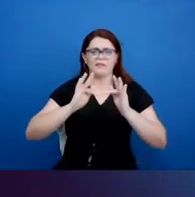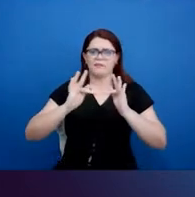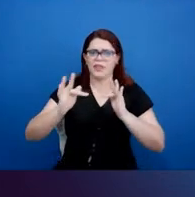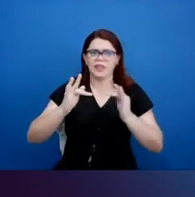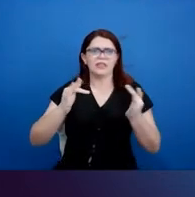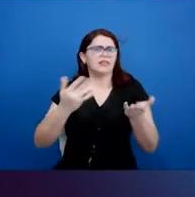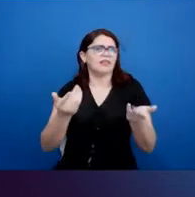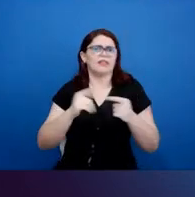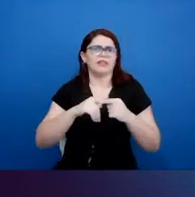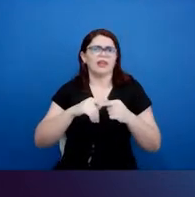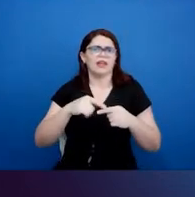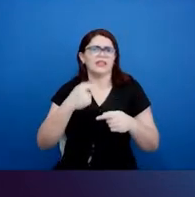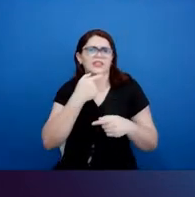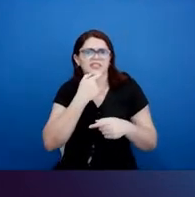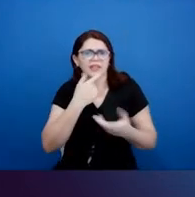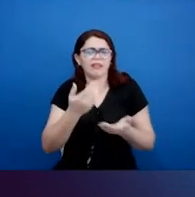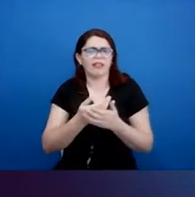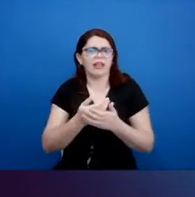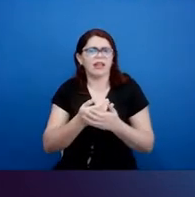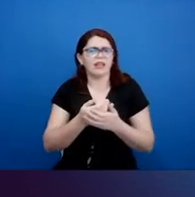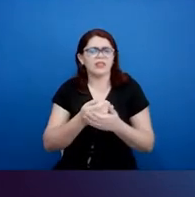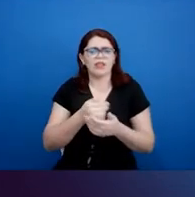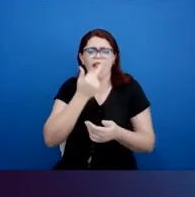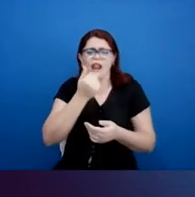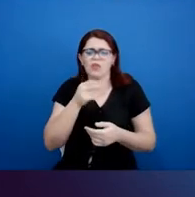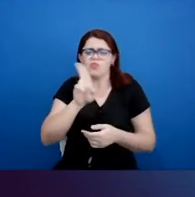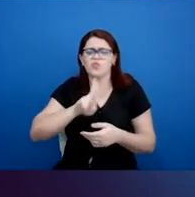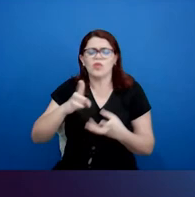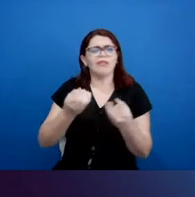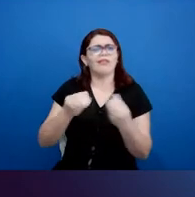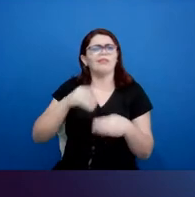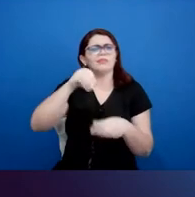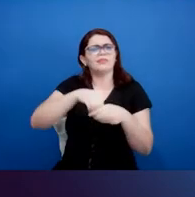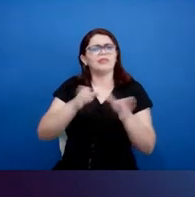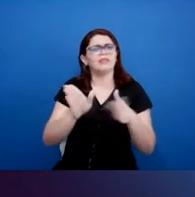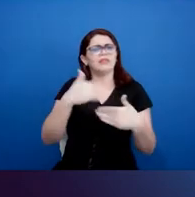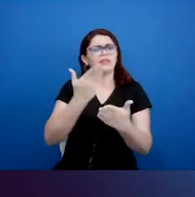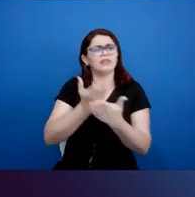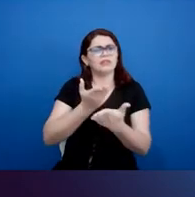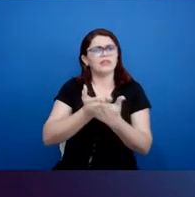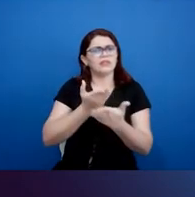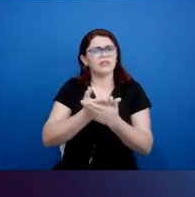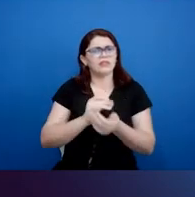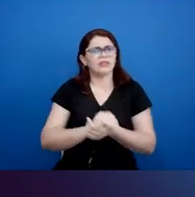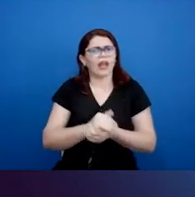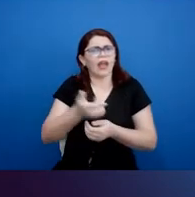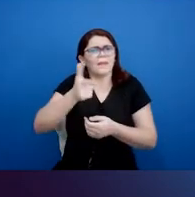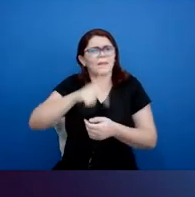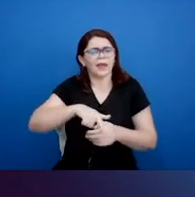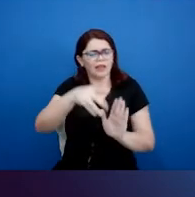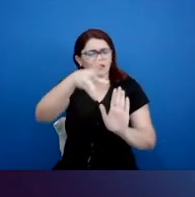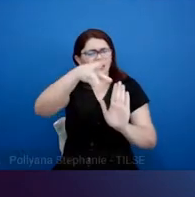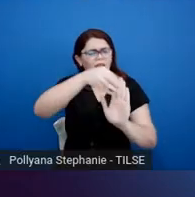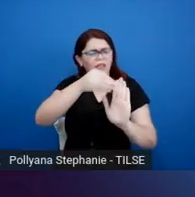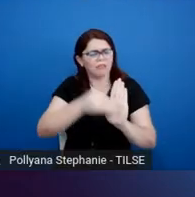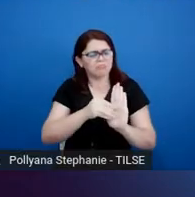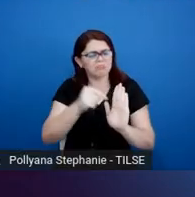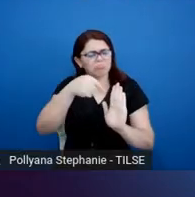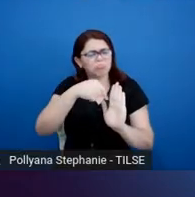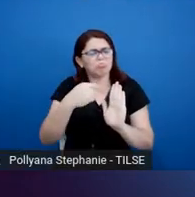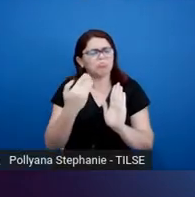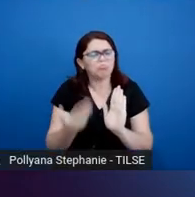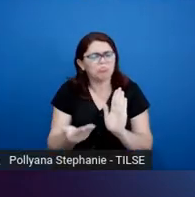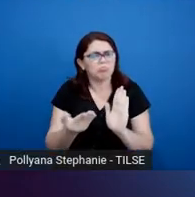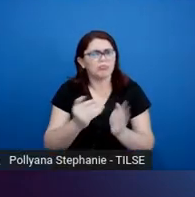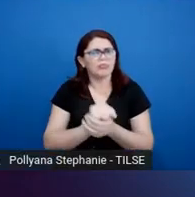What do we do with language in our classrooms? And then also, what's the role of content in our classrooms? Do we